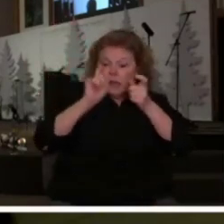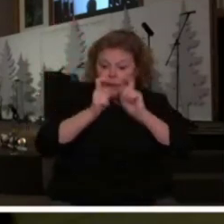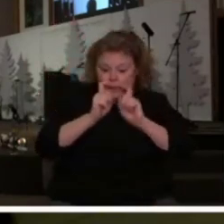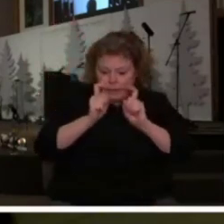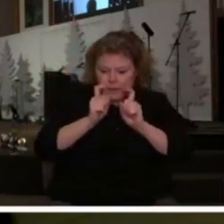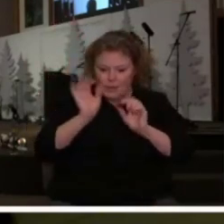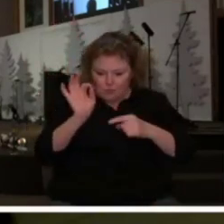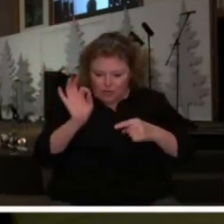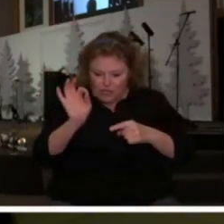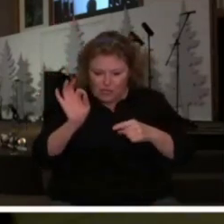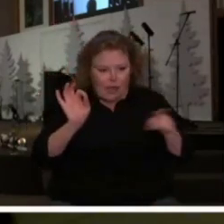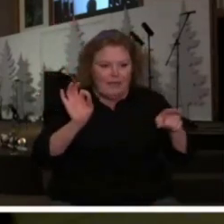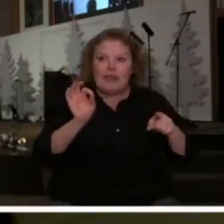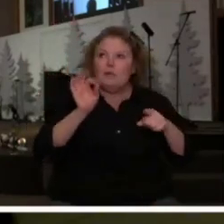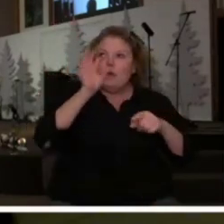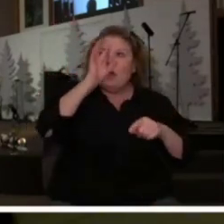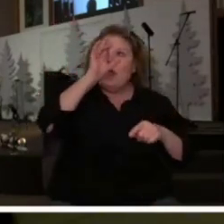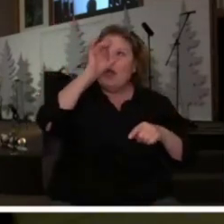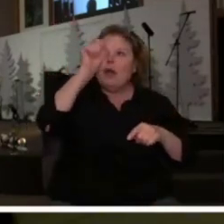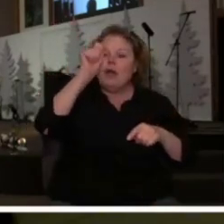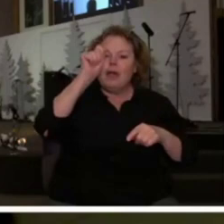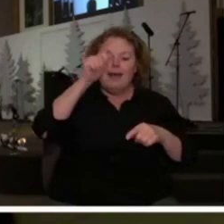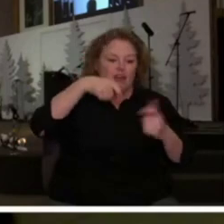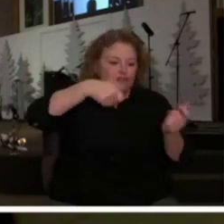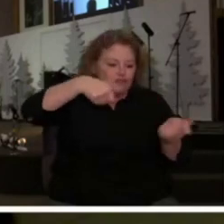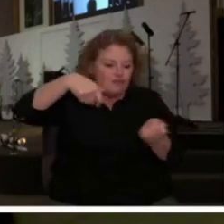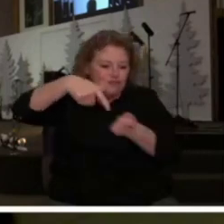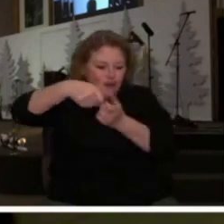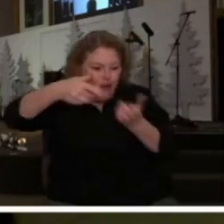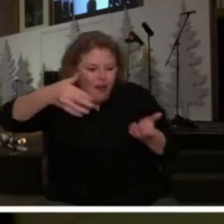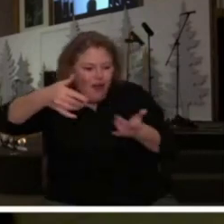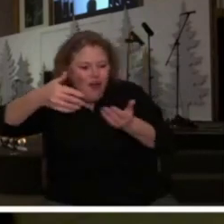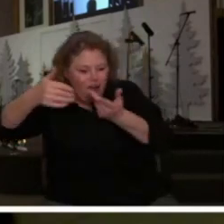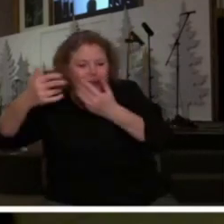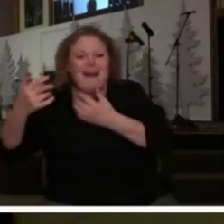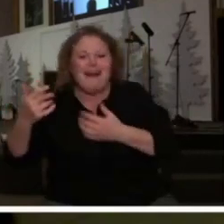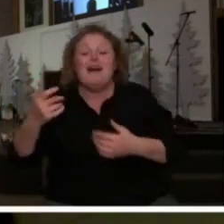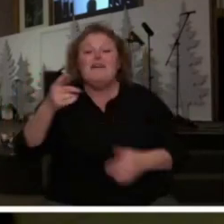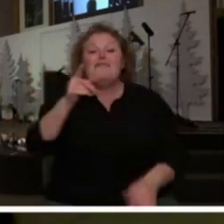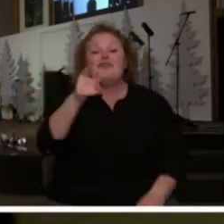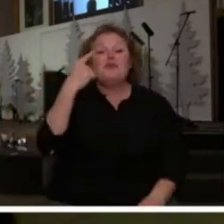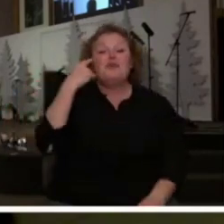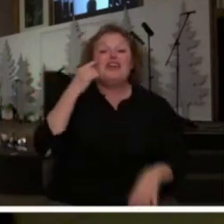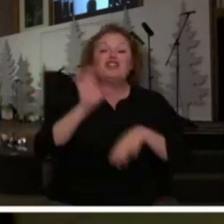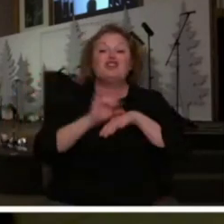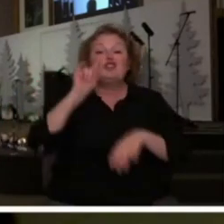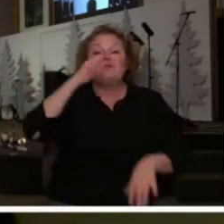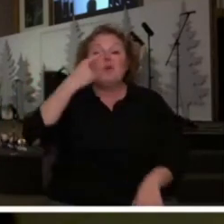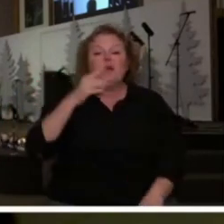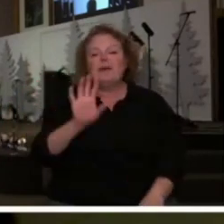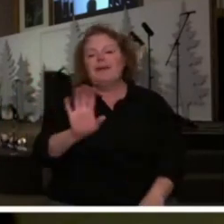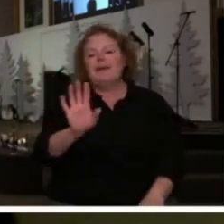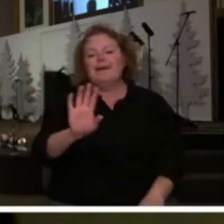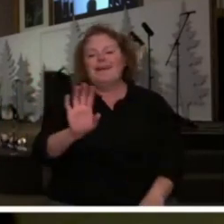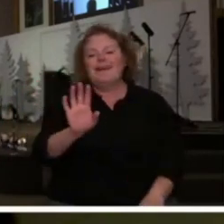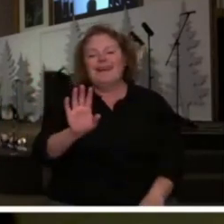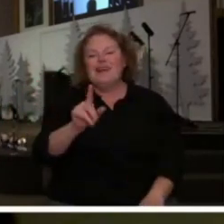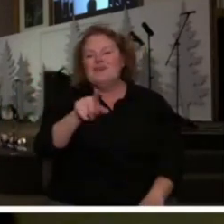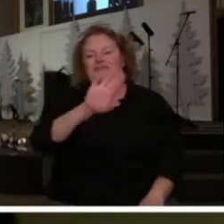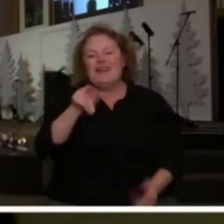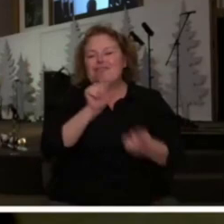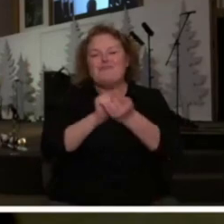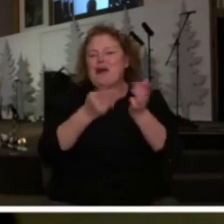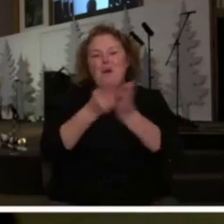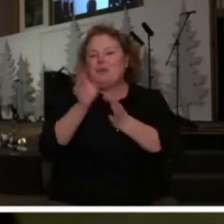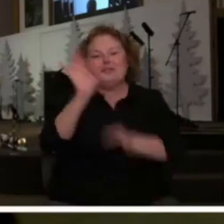to Himself begins to apply it in a way that is applicable to you. For those of you that think church is boring, you don't know the Holy Spirit